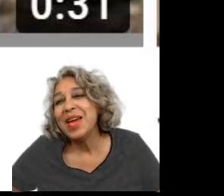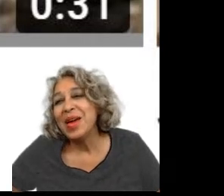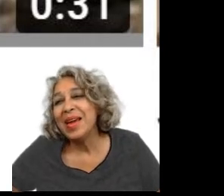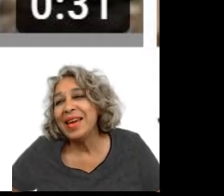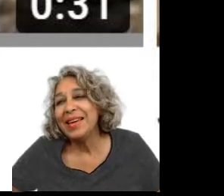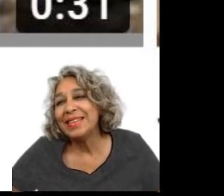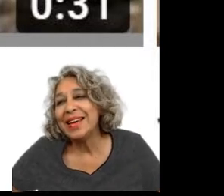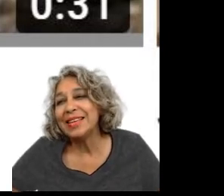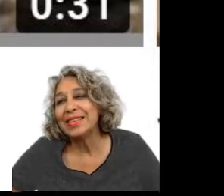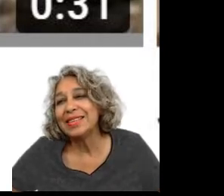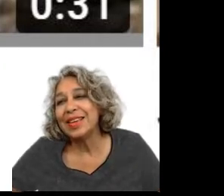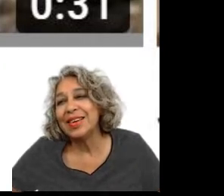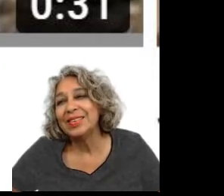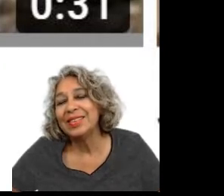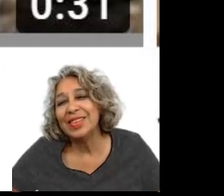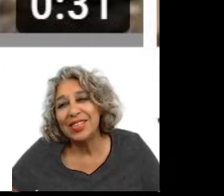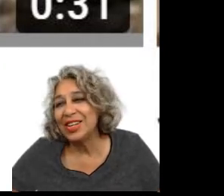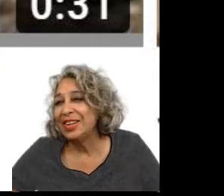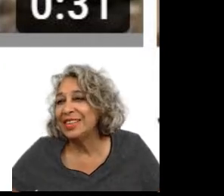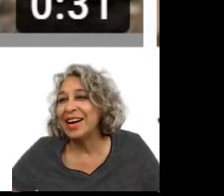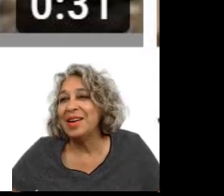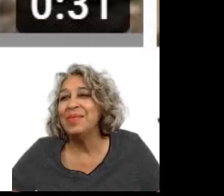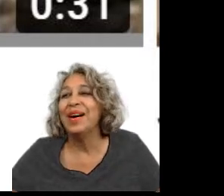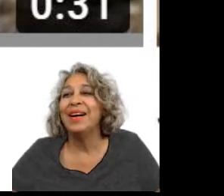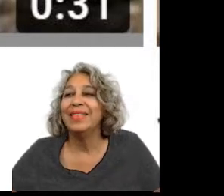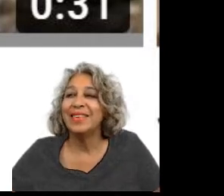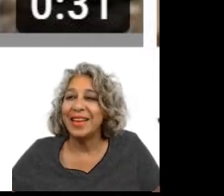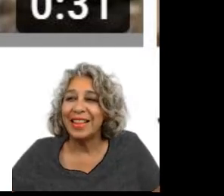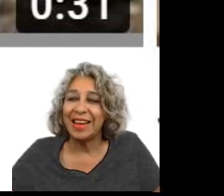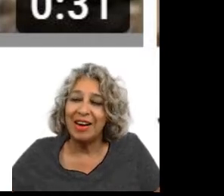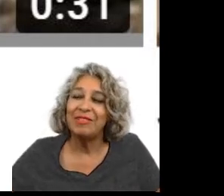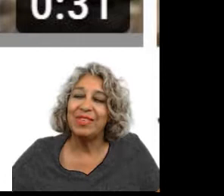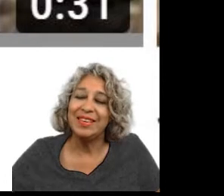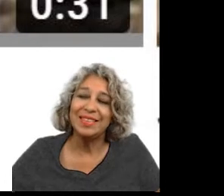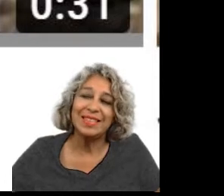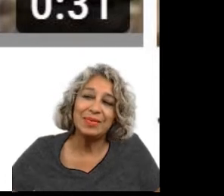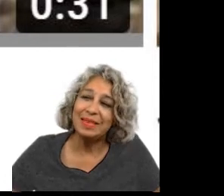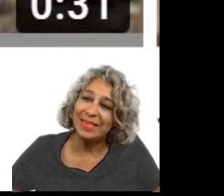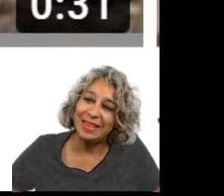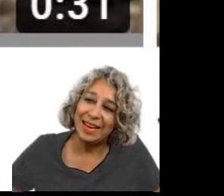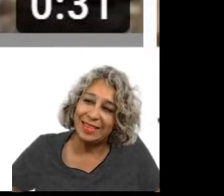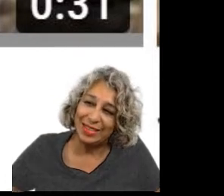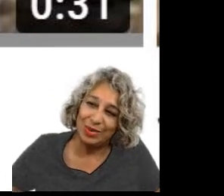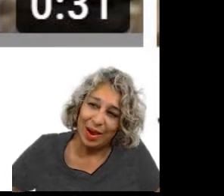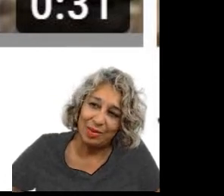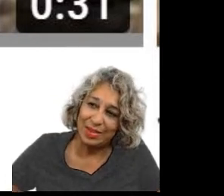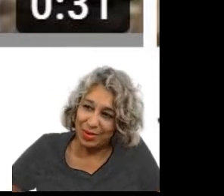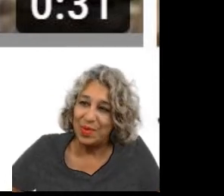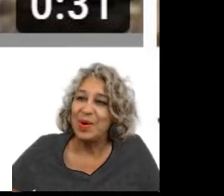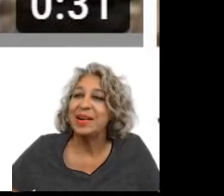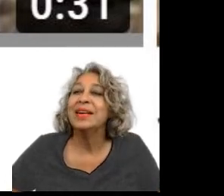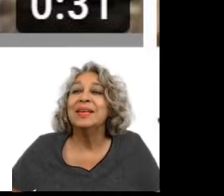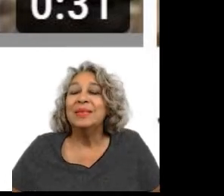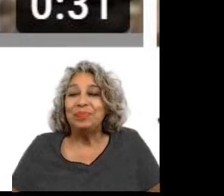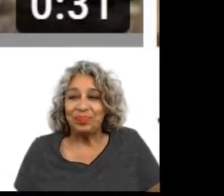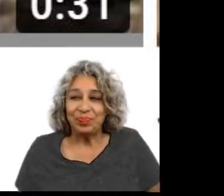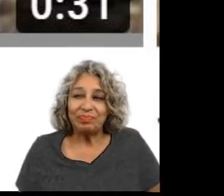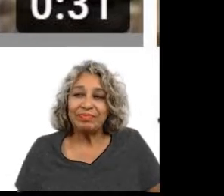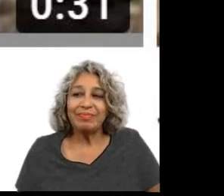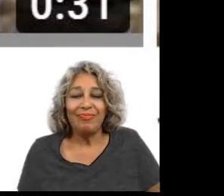he takes such a long time on the daily conference sometimes it lasts two hours or more